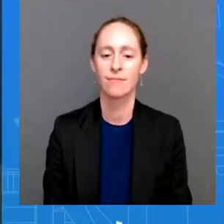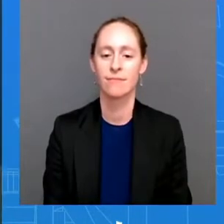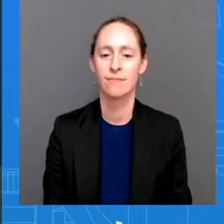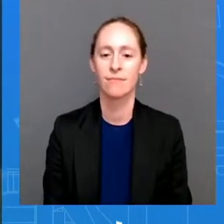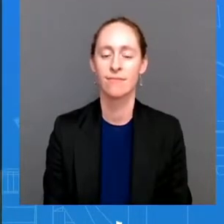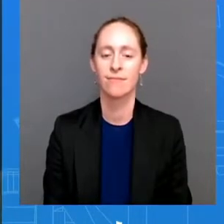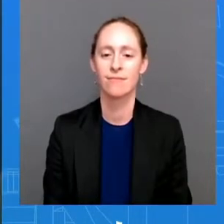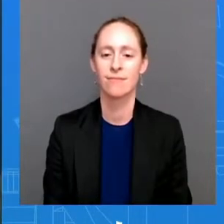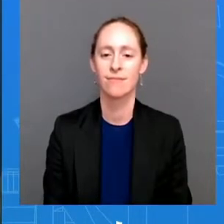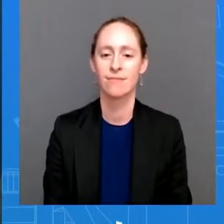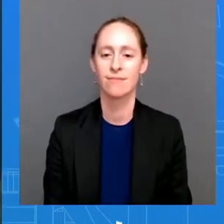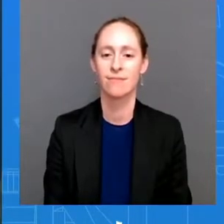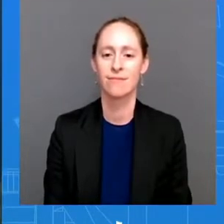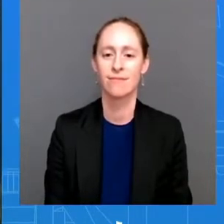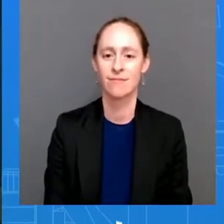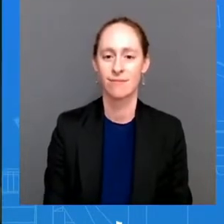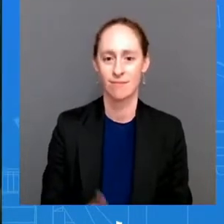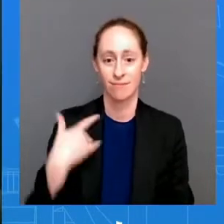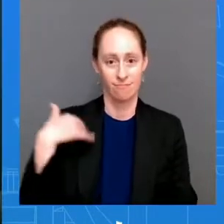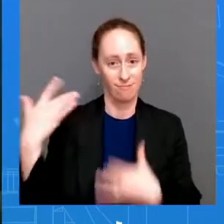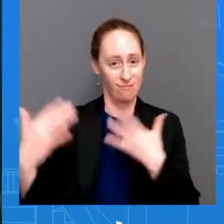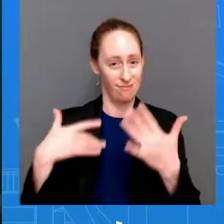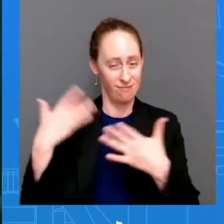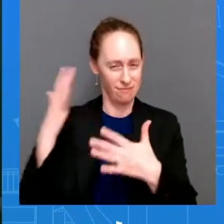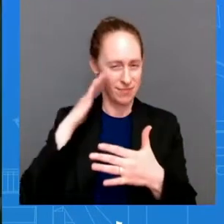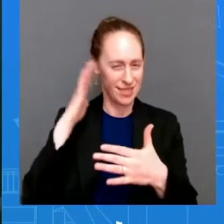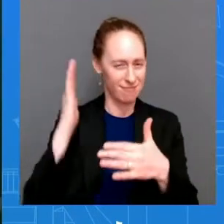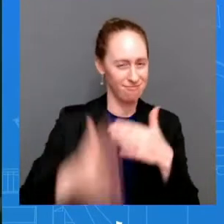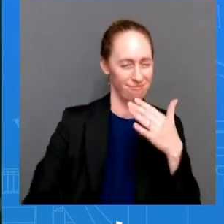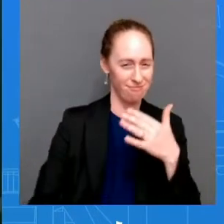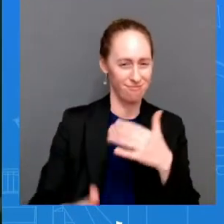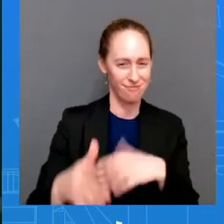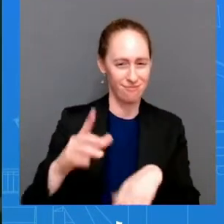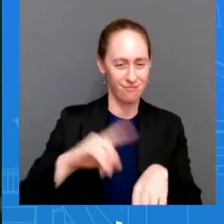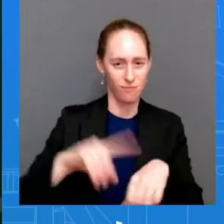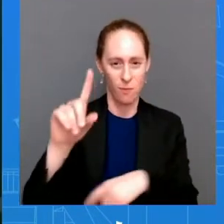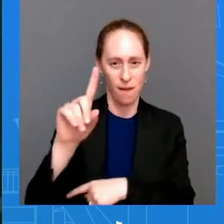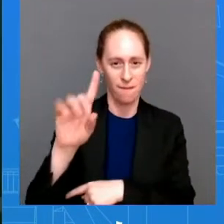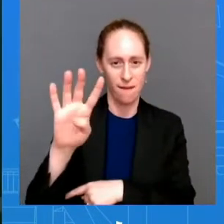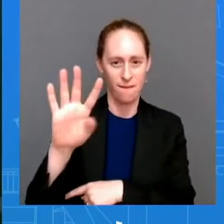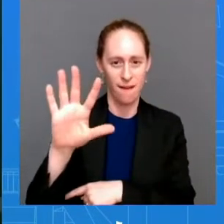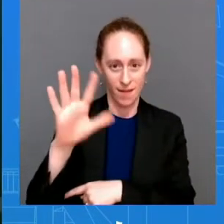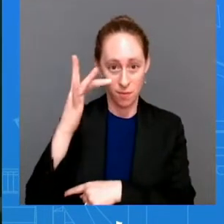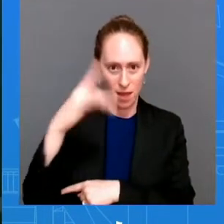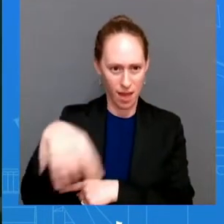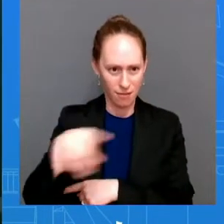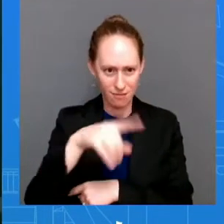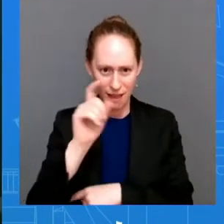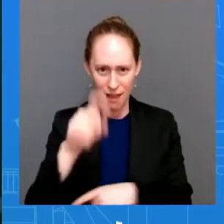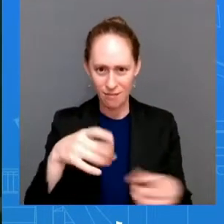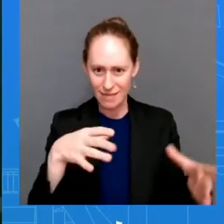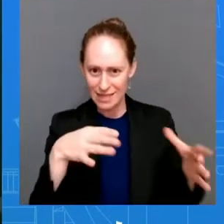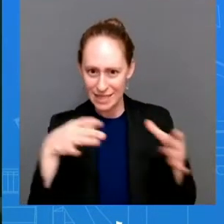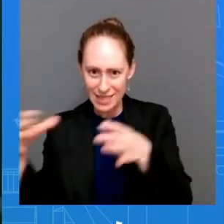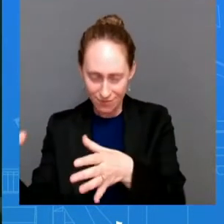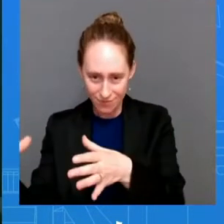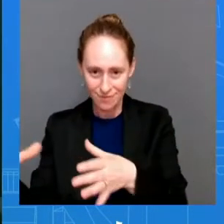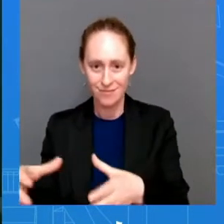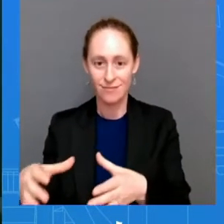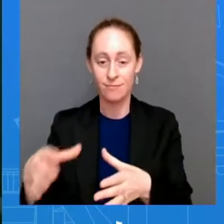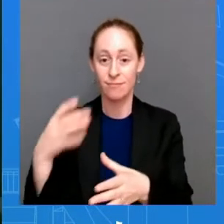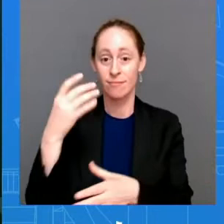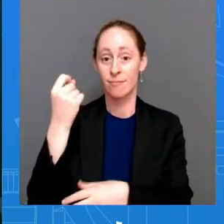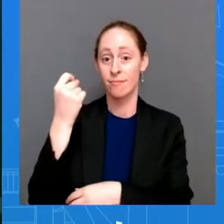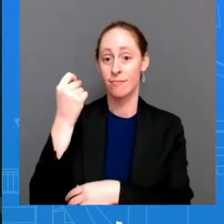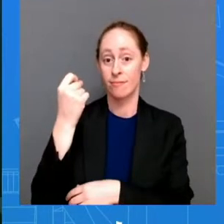in-town pool has to gather at that time and then I'll go for another 15 minutes until 2 and then we're going to hear the president speak at 2 o'clock so